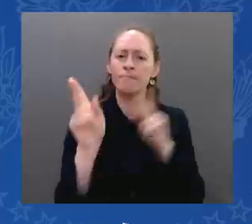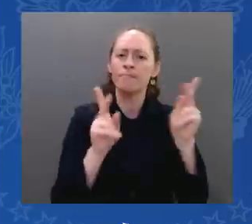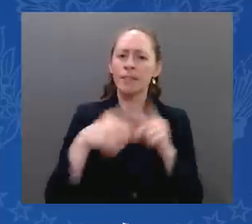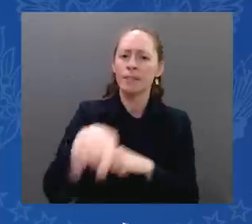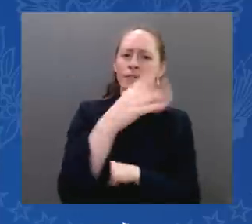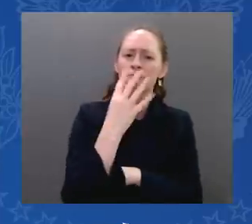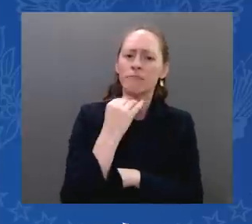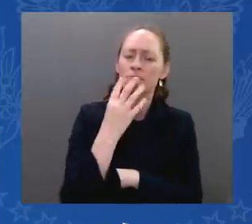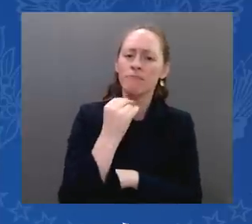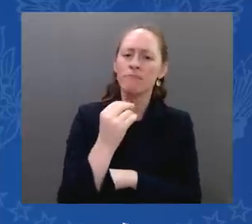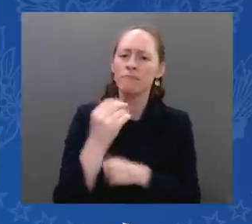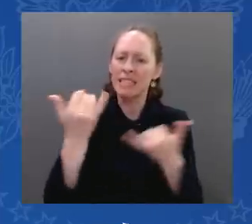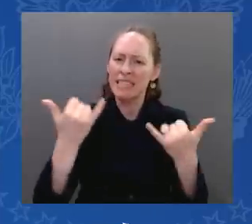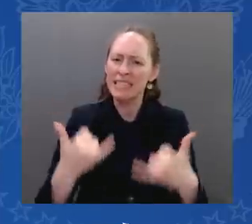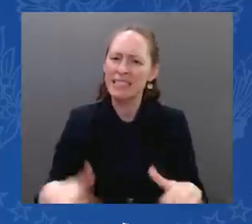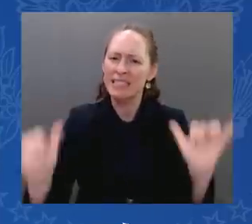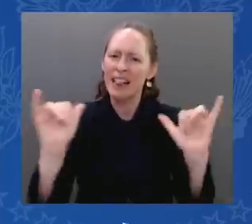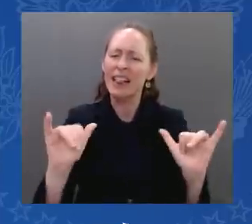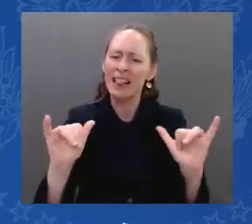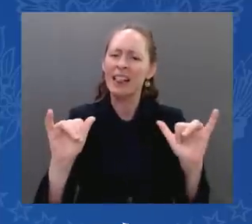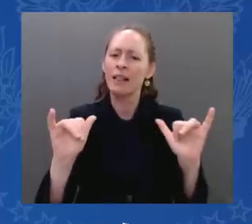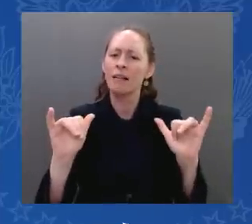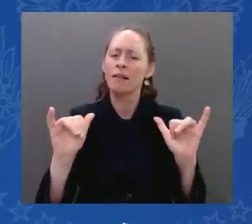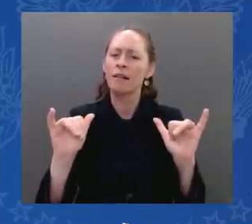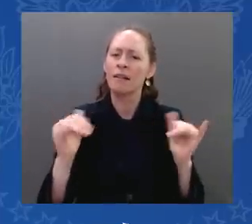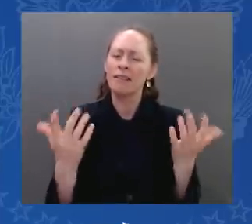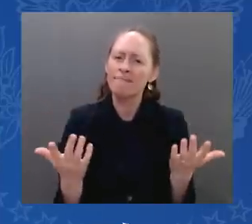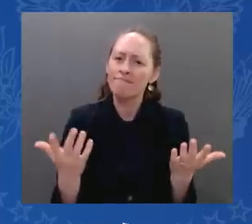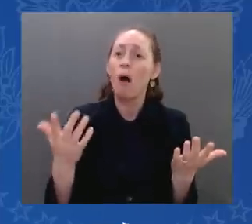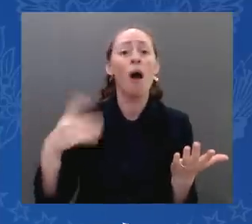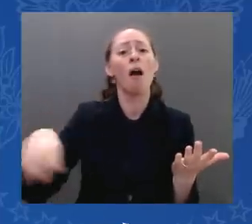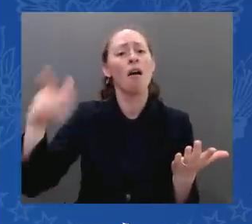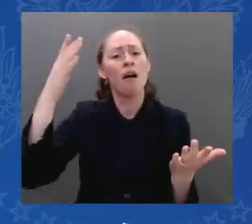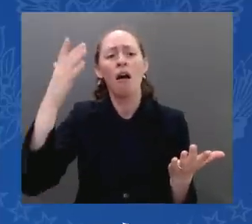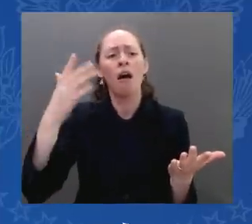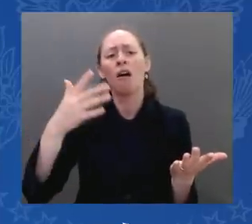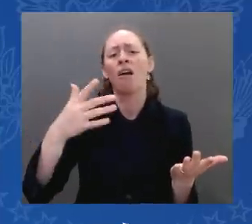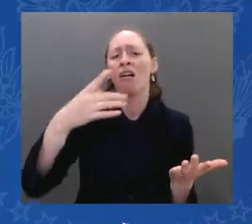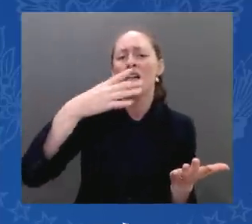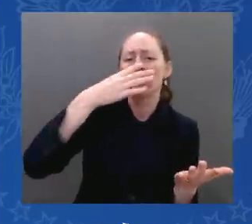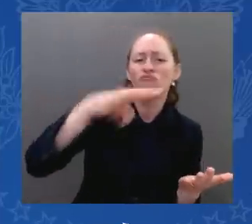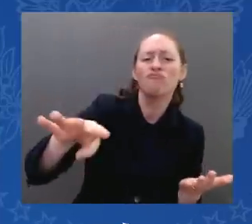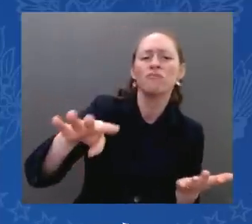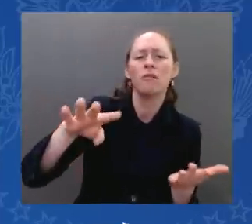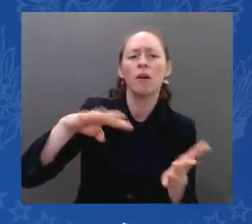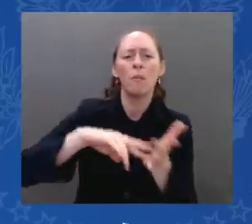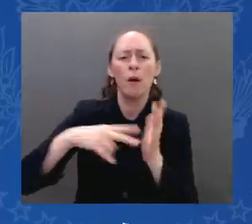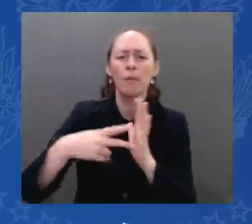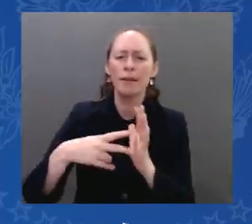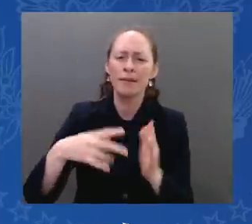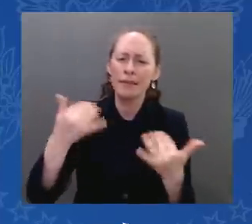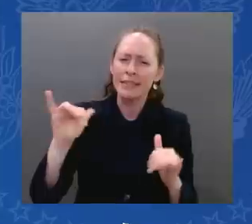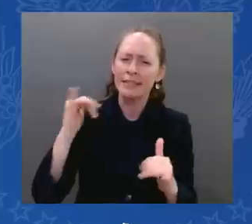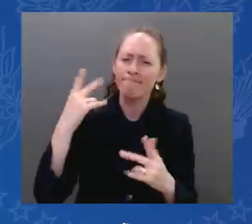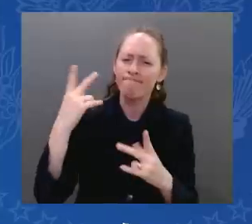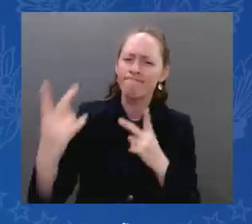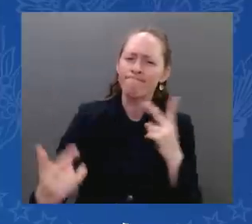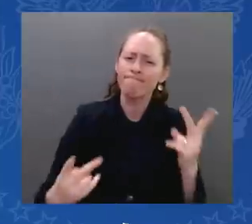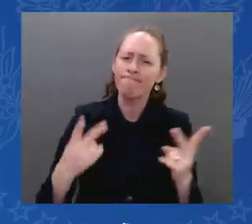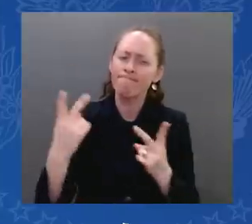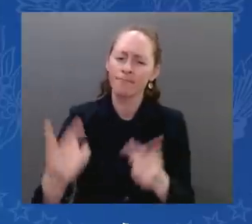wanted to visit Yad Vashem when I landed yesterday to bear witness, to remember, to renew our vow